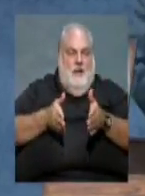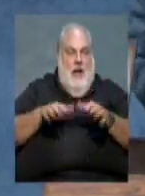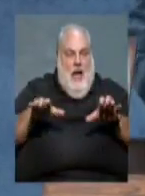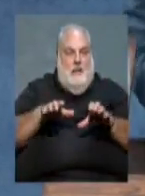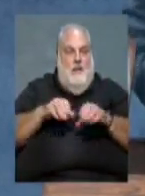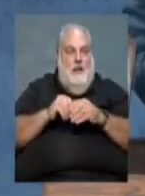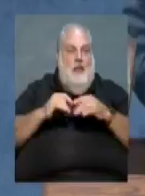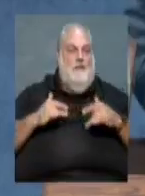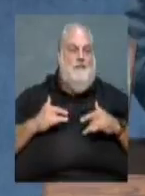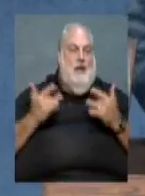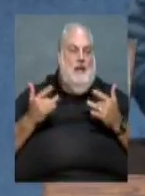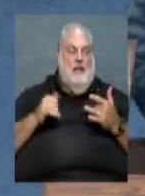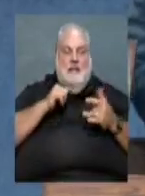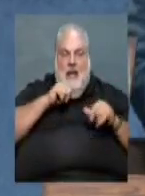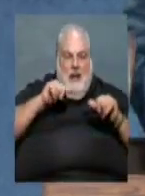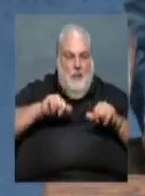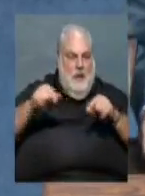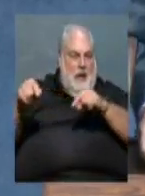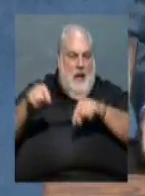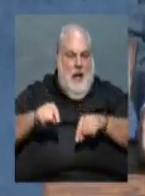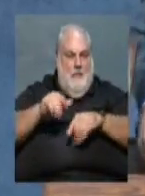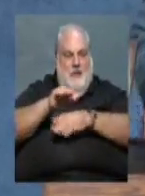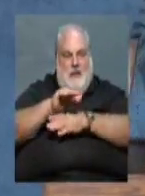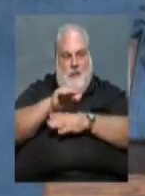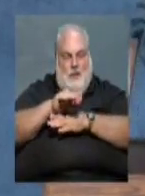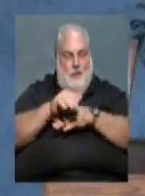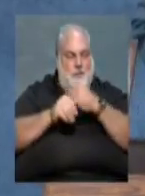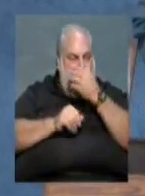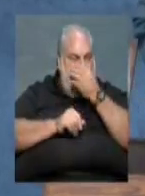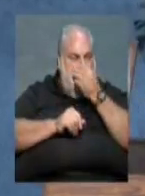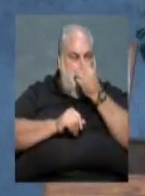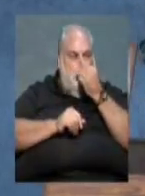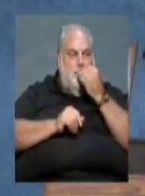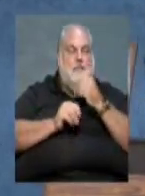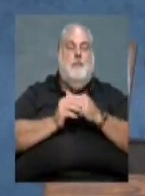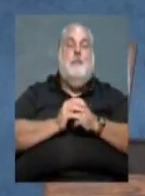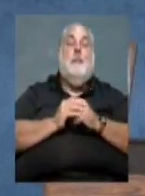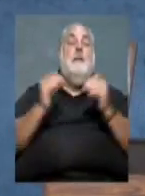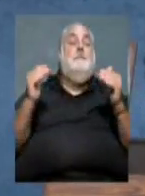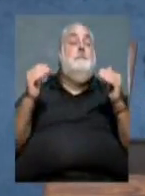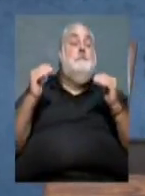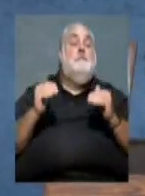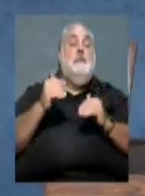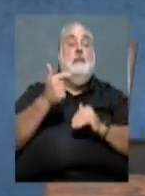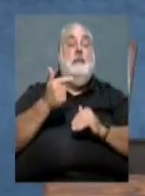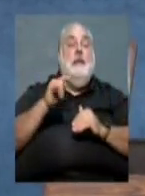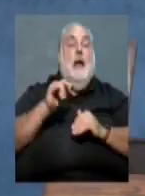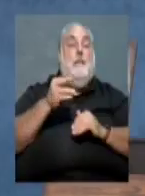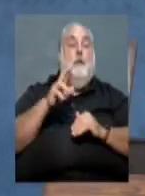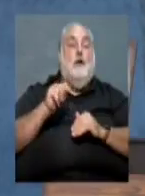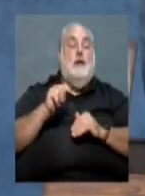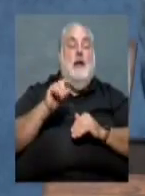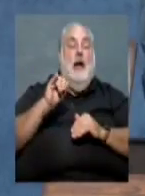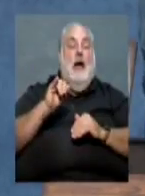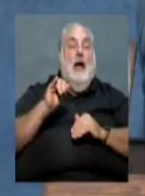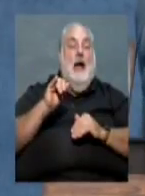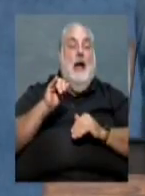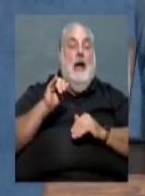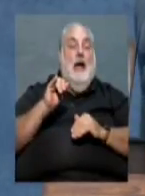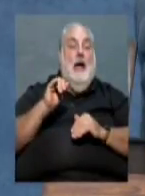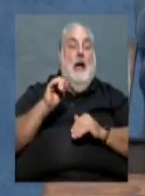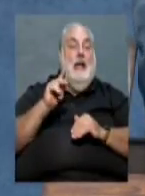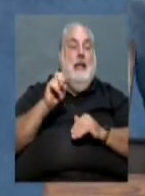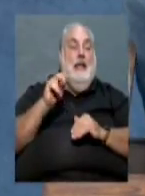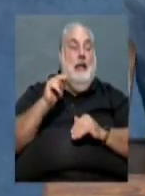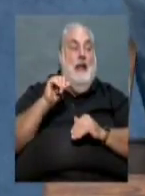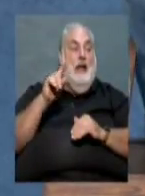Rock and understand he's not able to be with us this afternoon. Other individuals like Gilbert Aquinez, is Gilbert here? He's